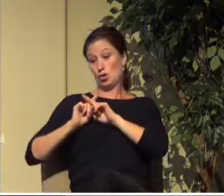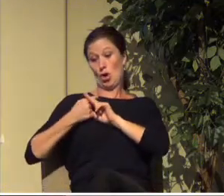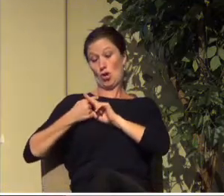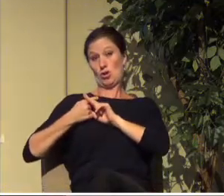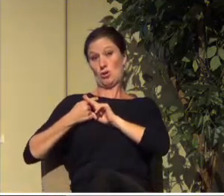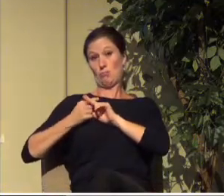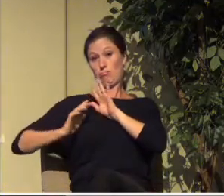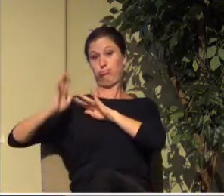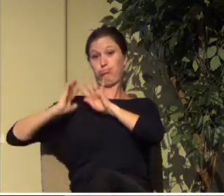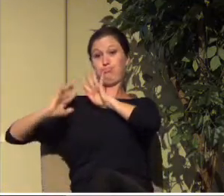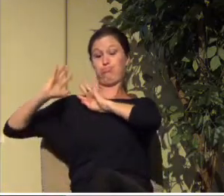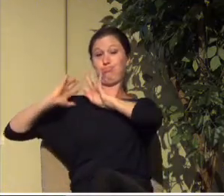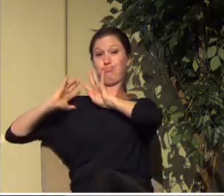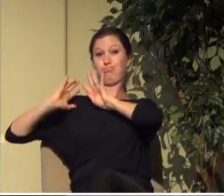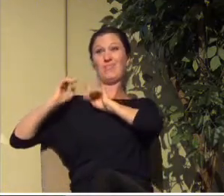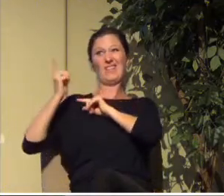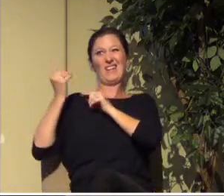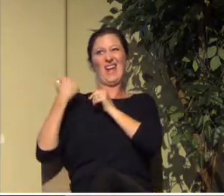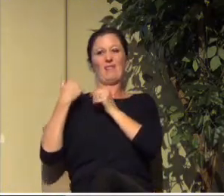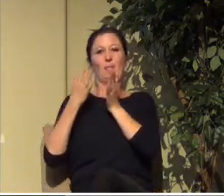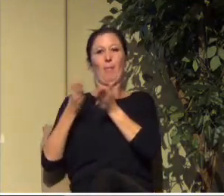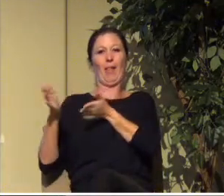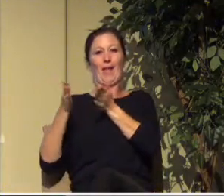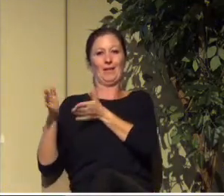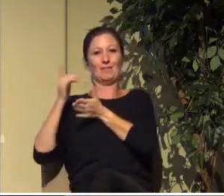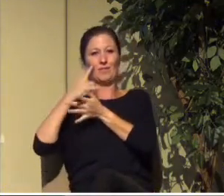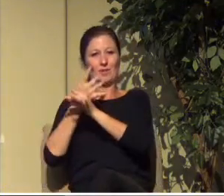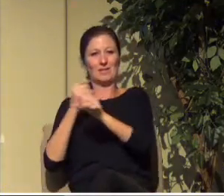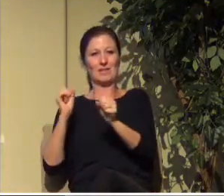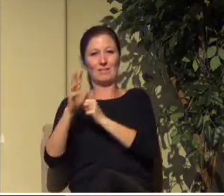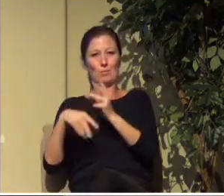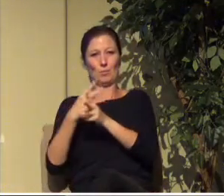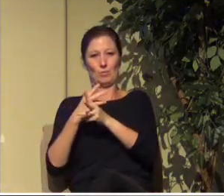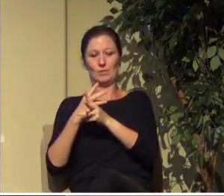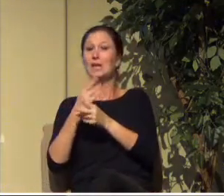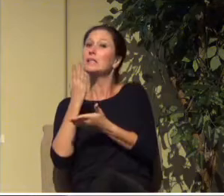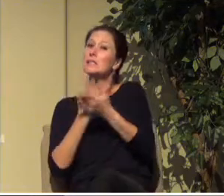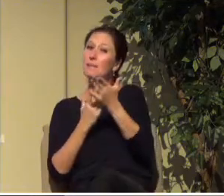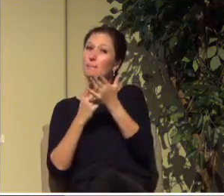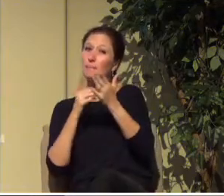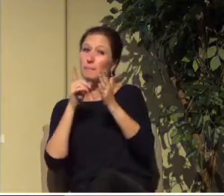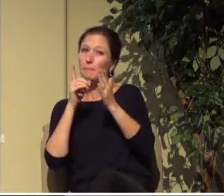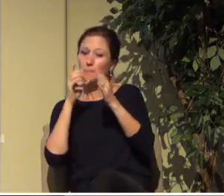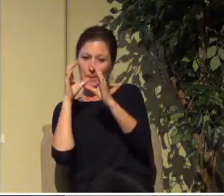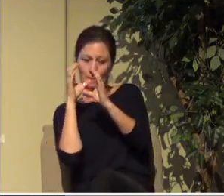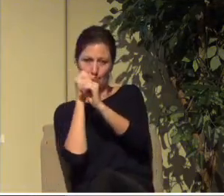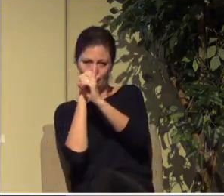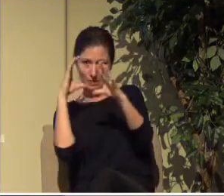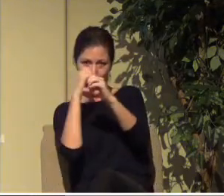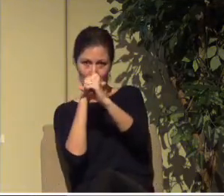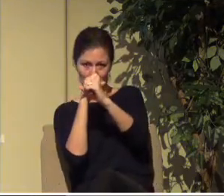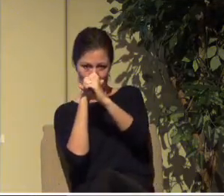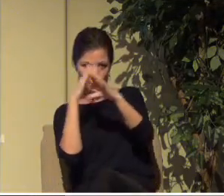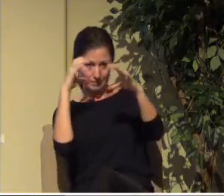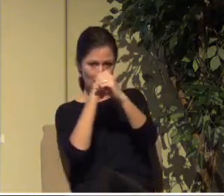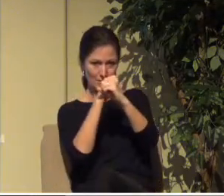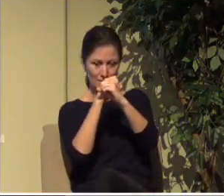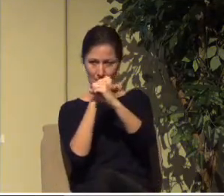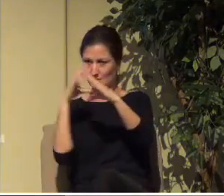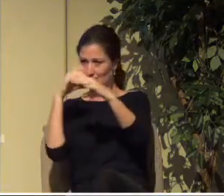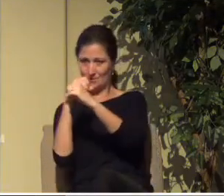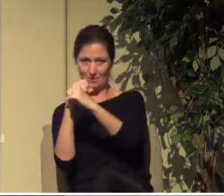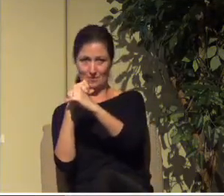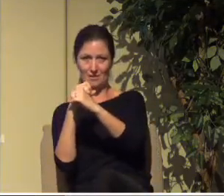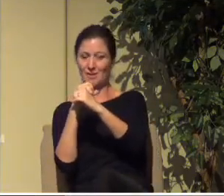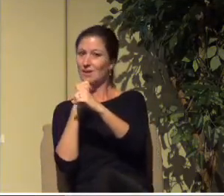to redeem the world and he gave snippets and pictures and previews of it but no one ever had the full picture and